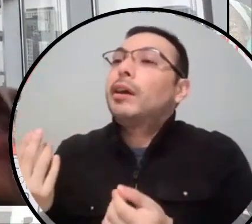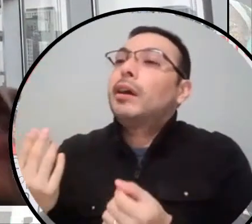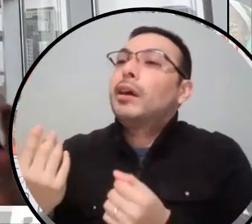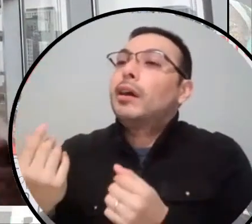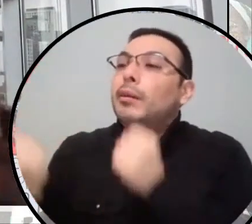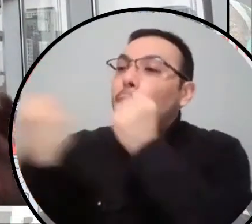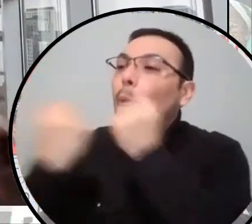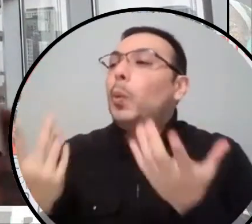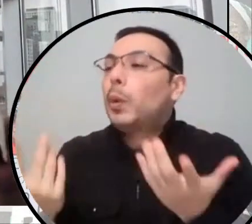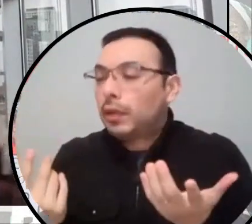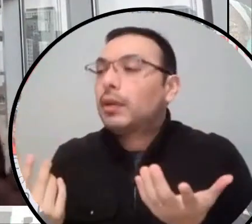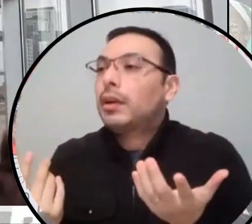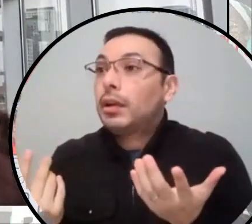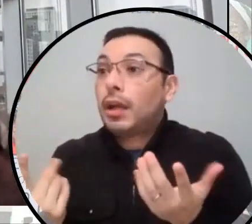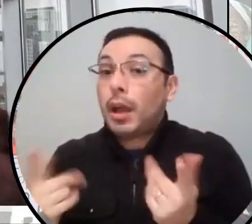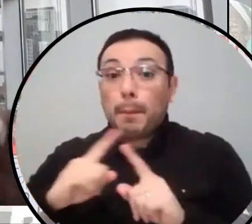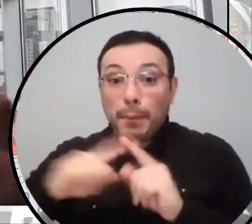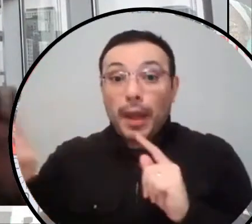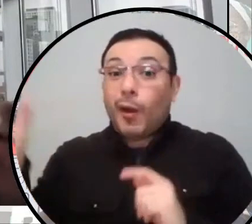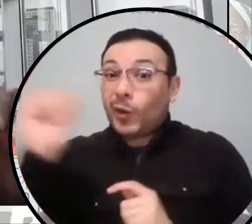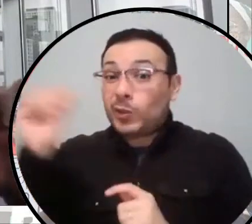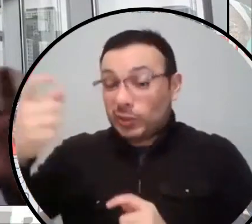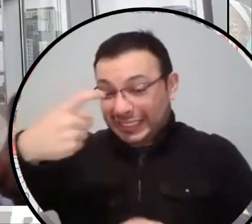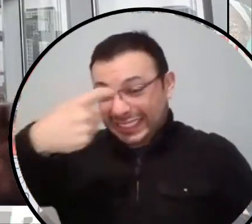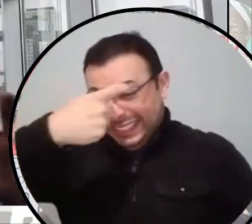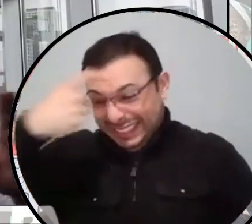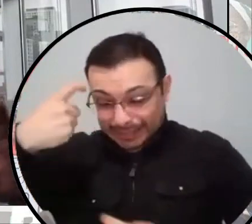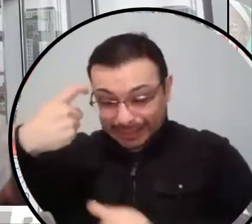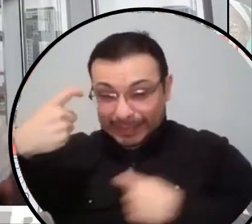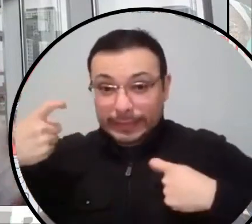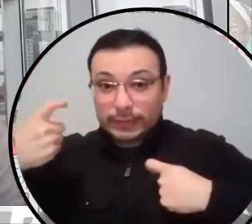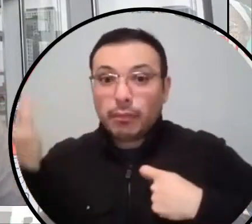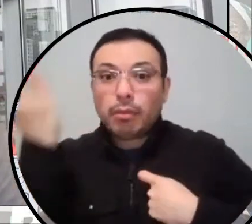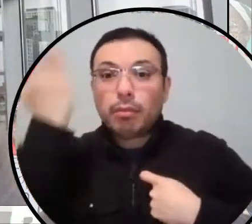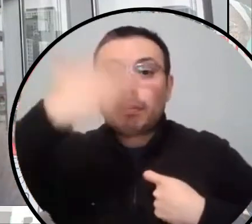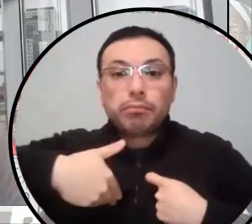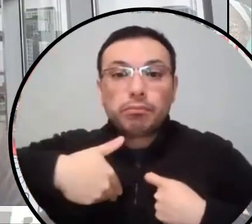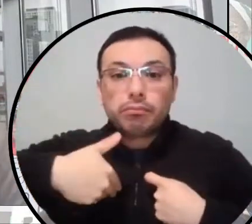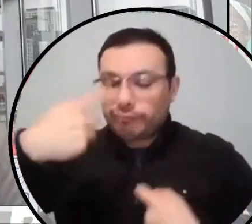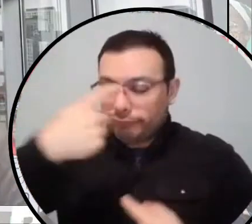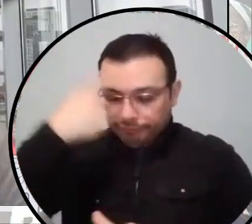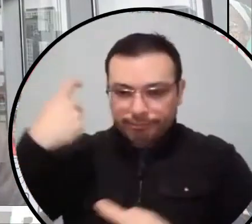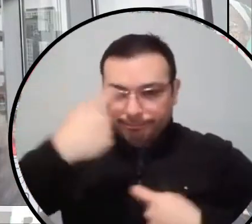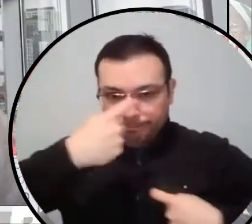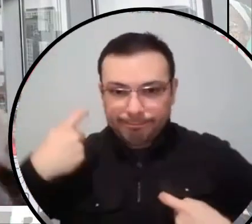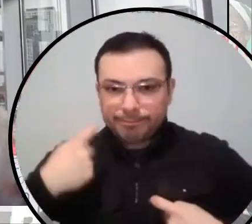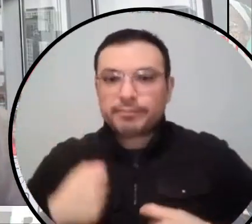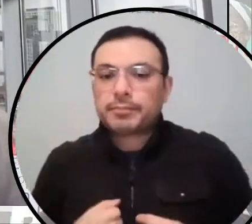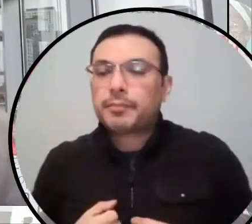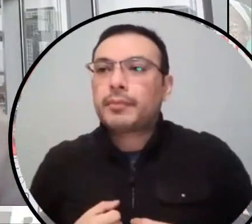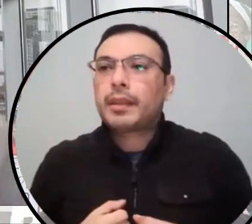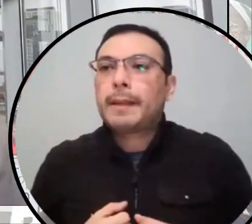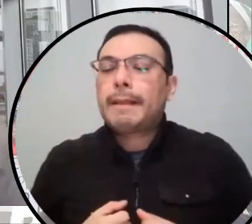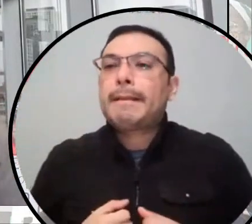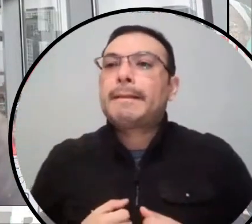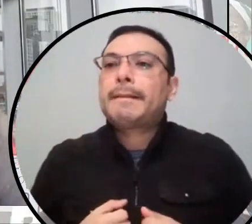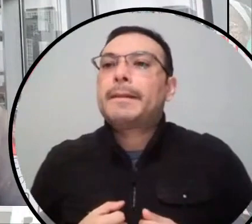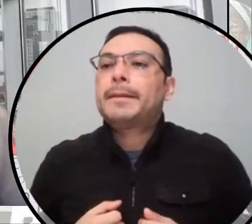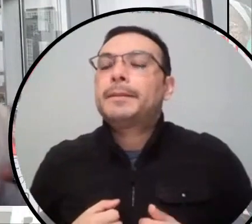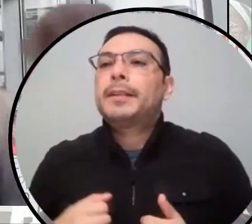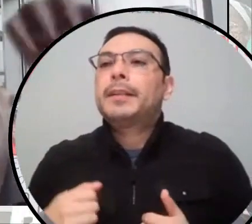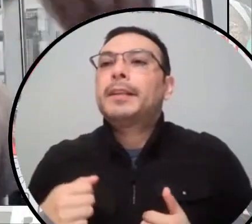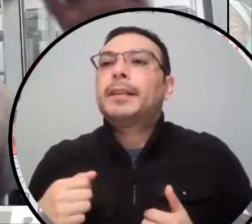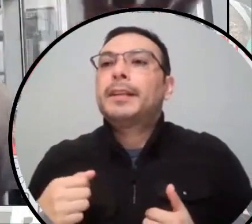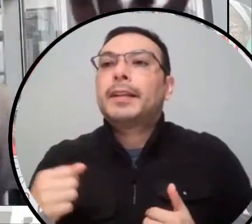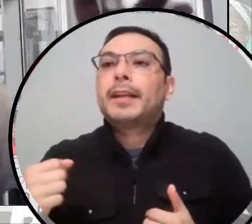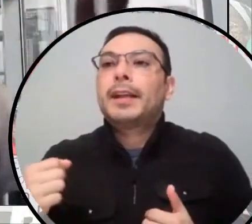uh, it was a constant. It was there. was something that we knew, uh, we could, I wouldn't say depend, but I'm going to use it for the lack of a better